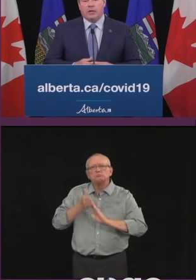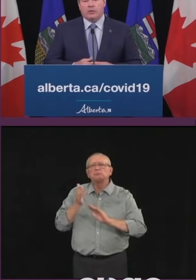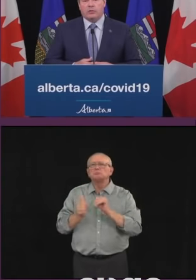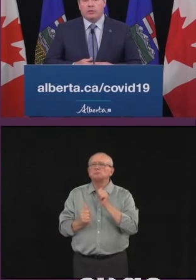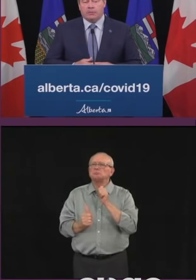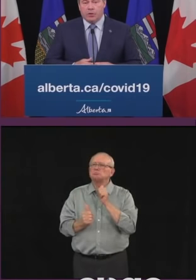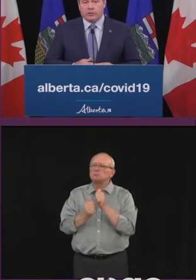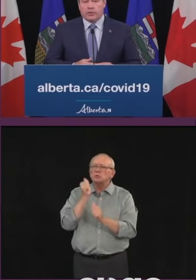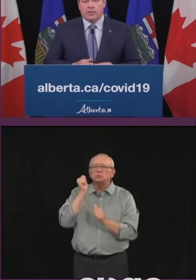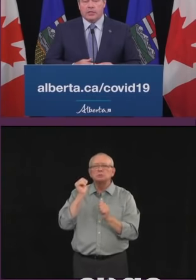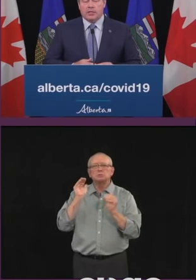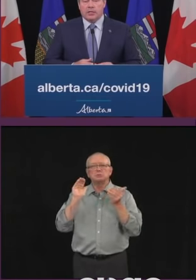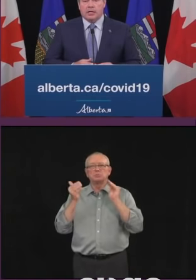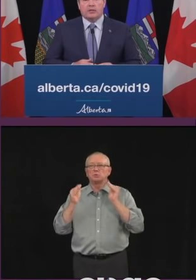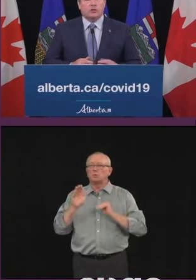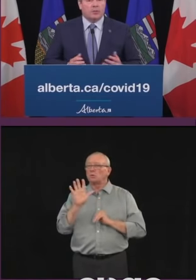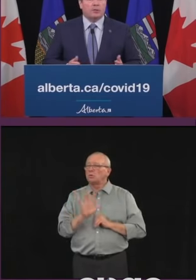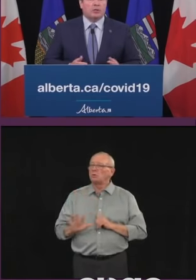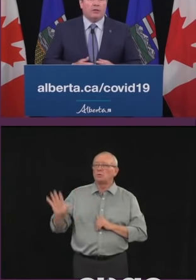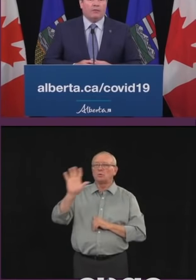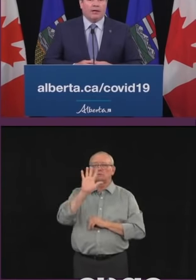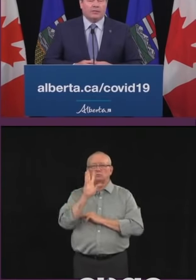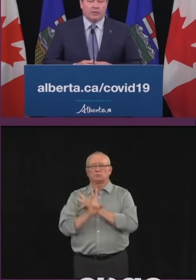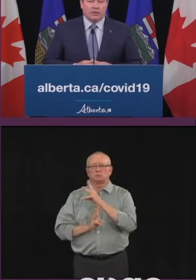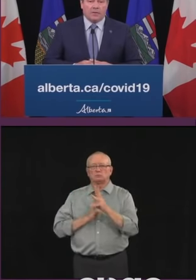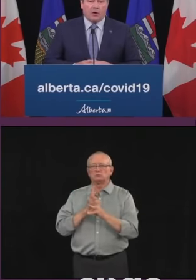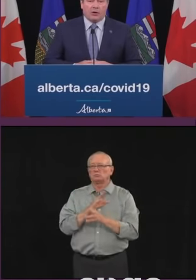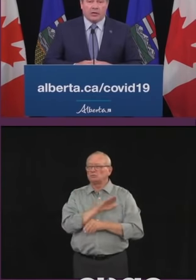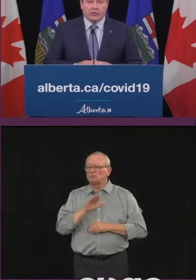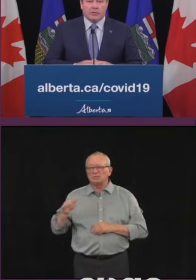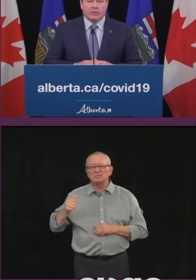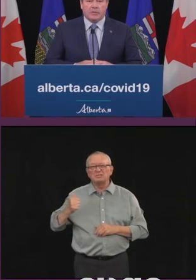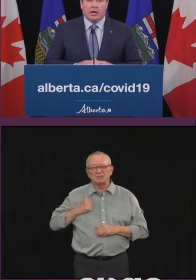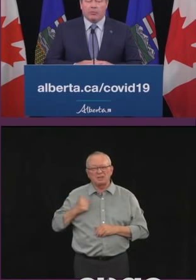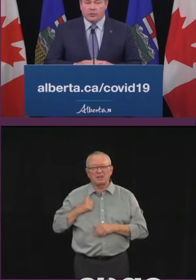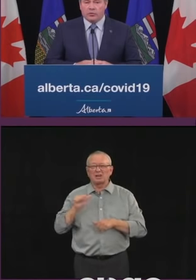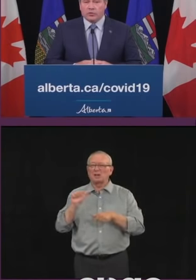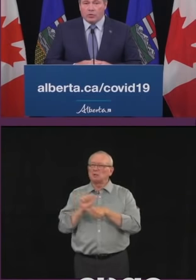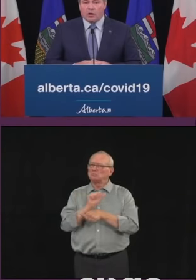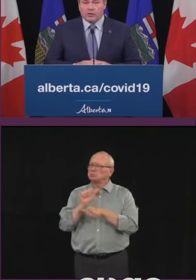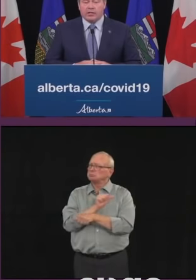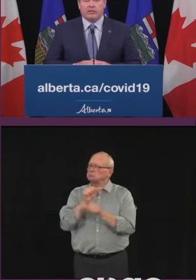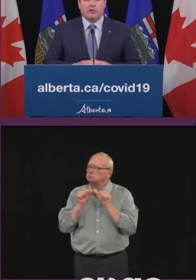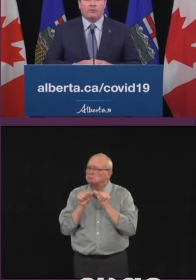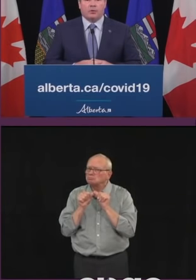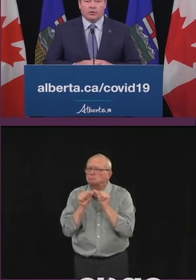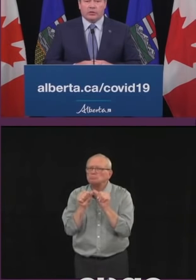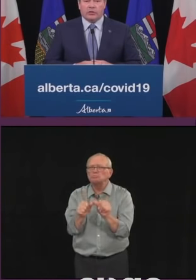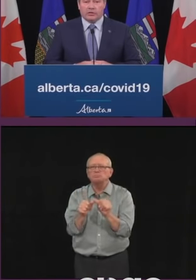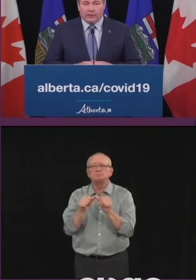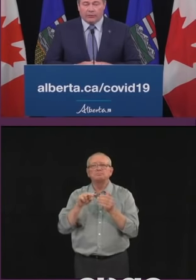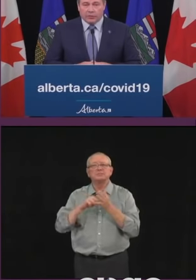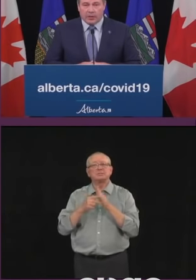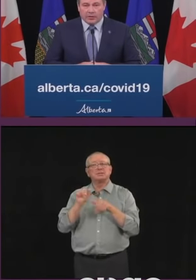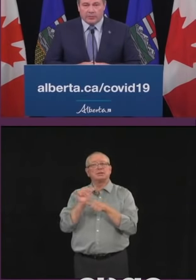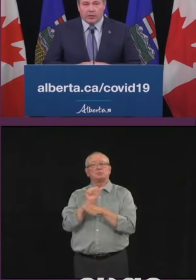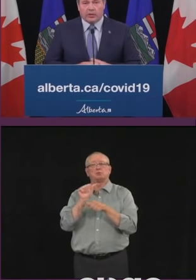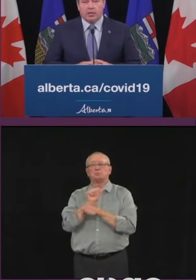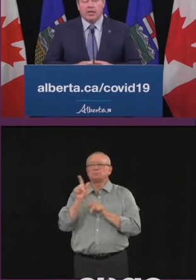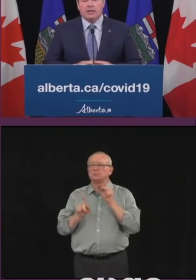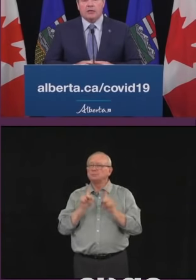more and sooner than most. It's a tribute to the effectiveness of our health system and Albertans strong sense of personal and civic